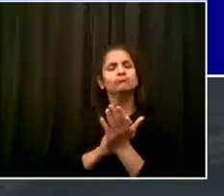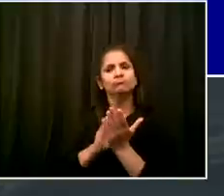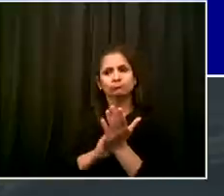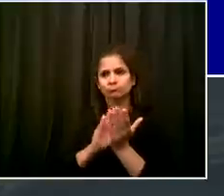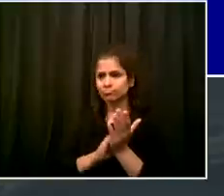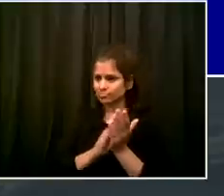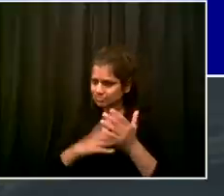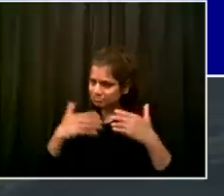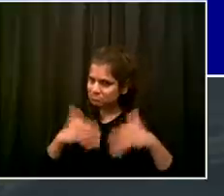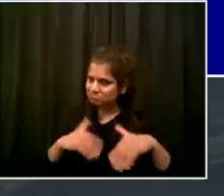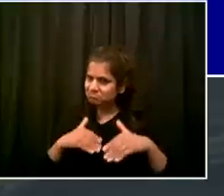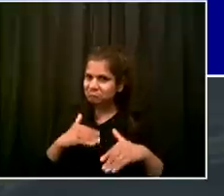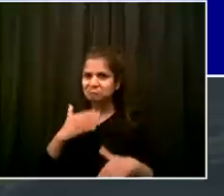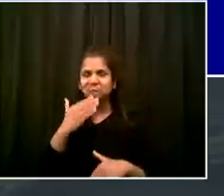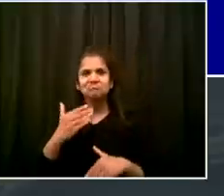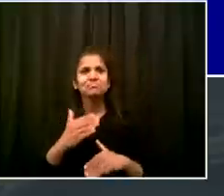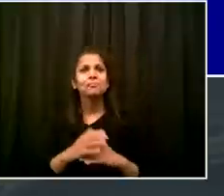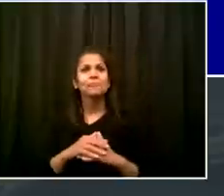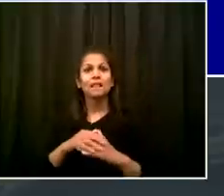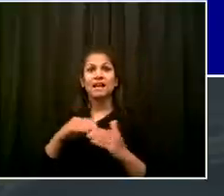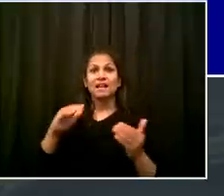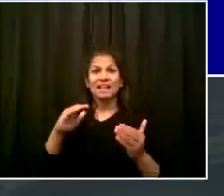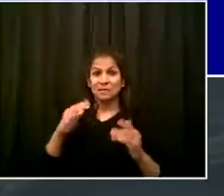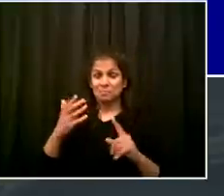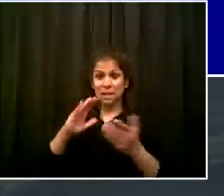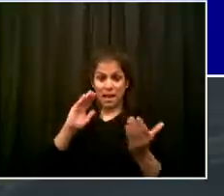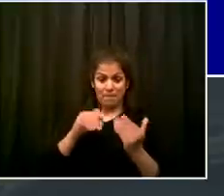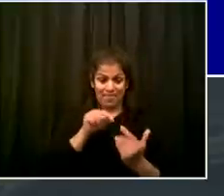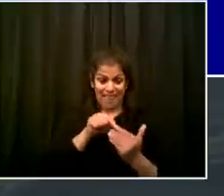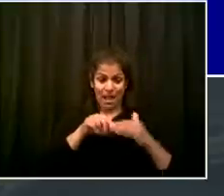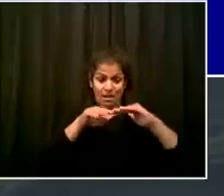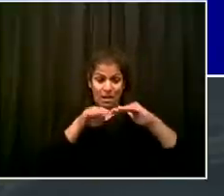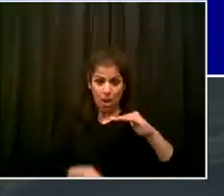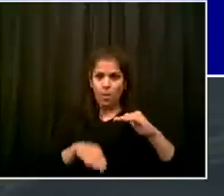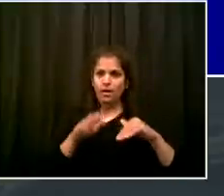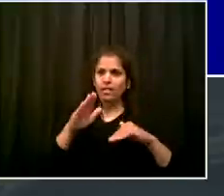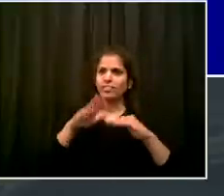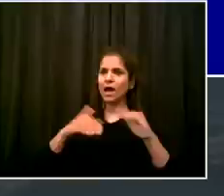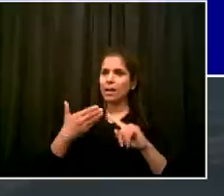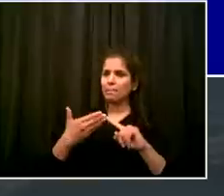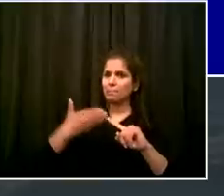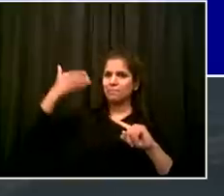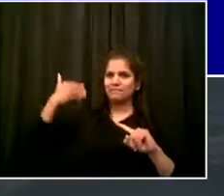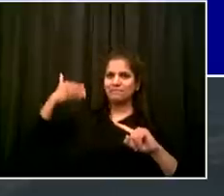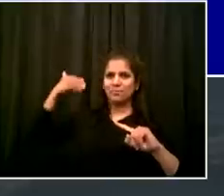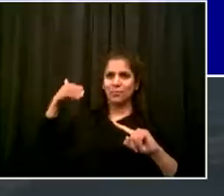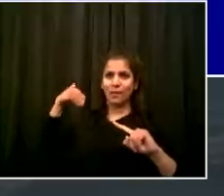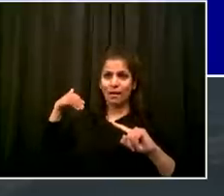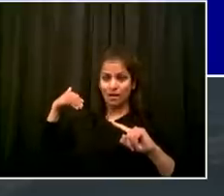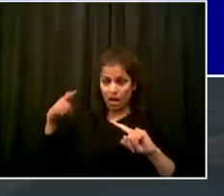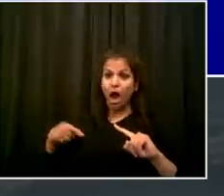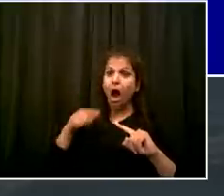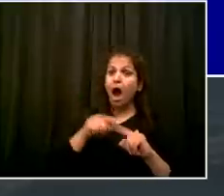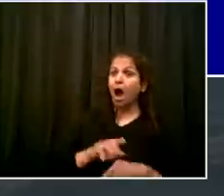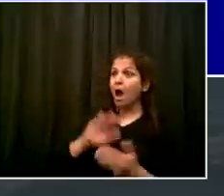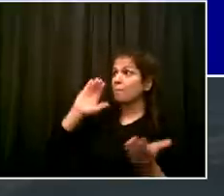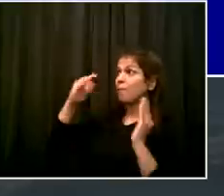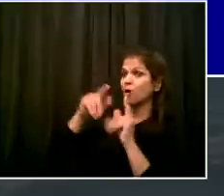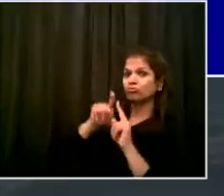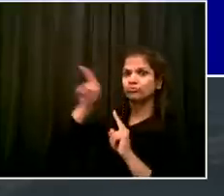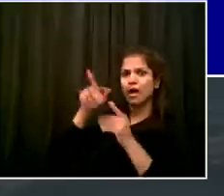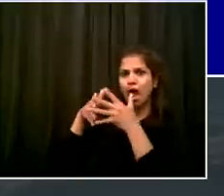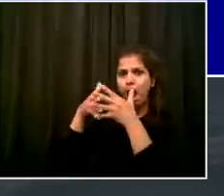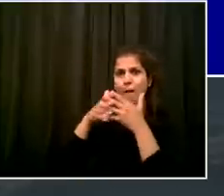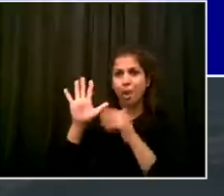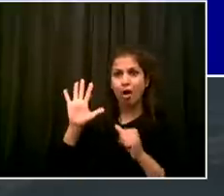three, four weeks ago, but where we are now. Because of your amazing work, we've brought this down far enough that it actually